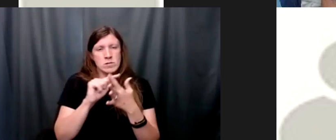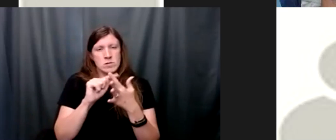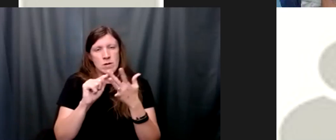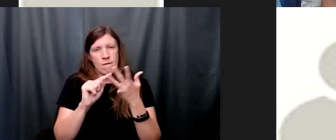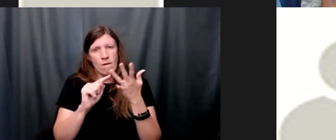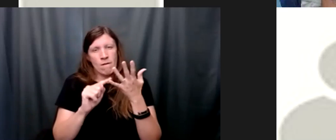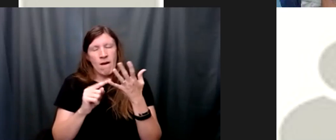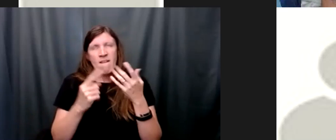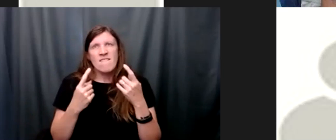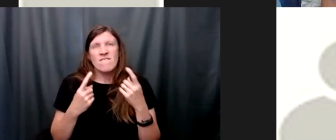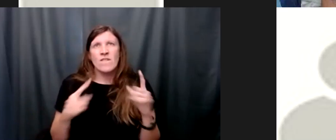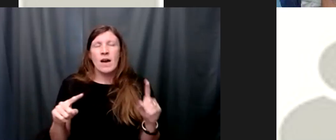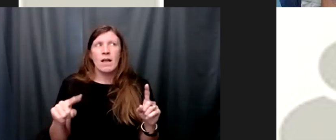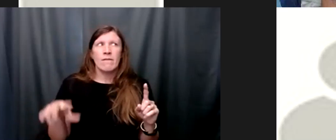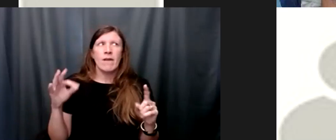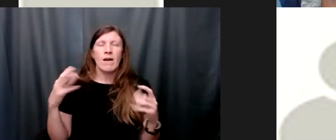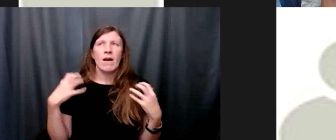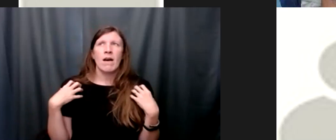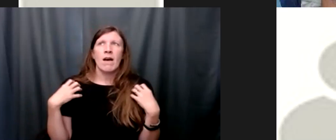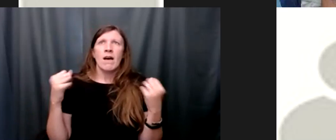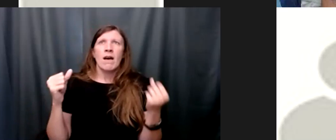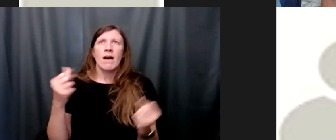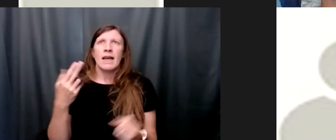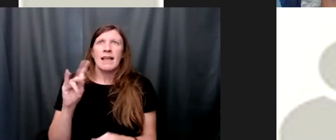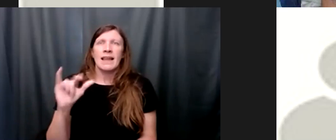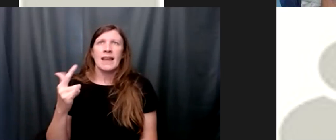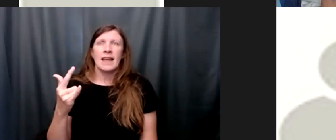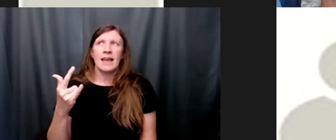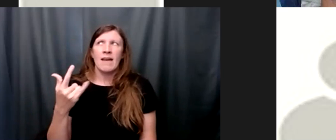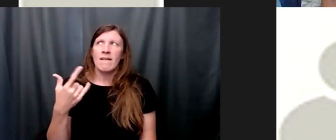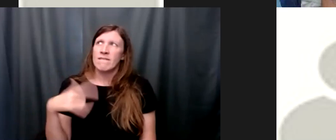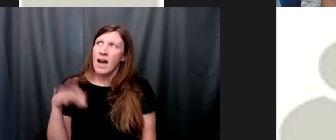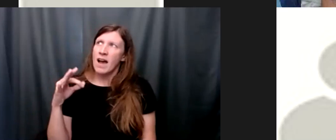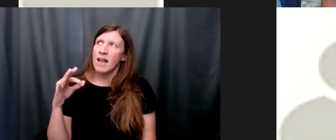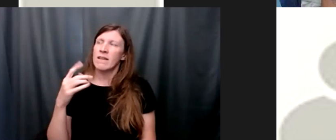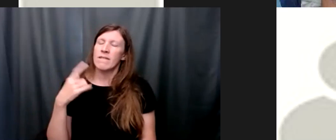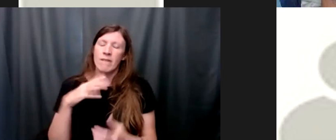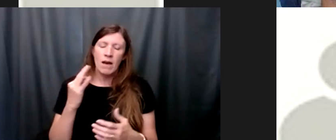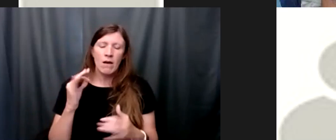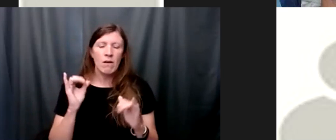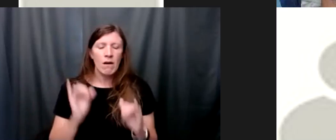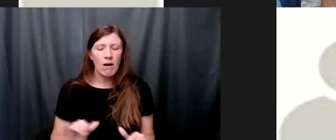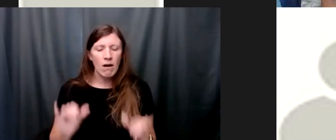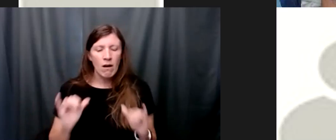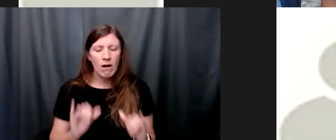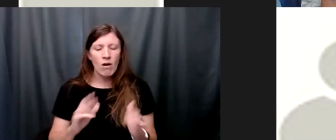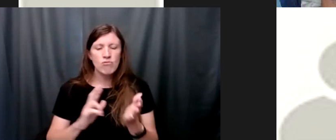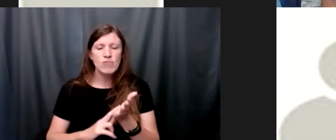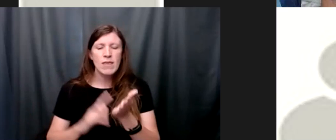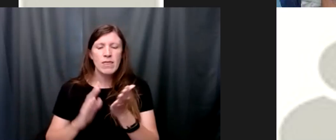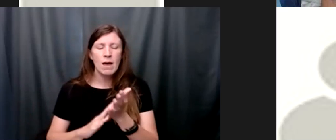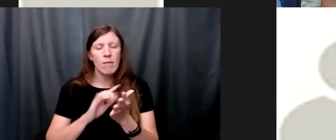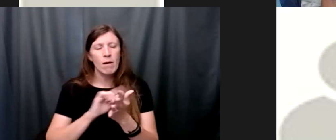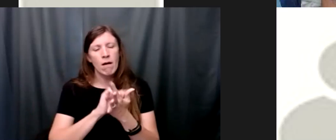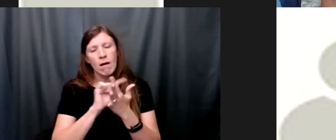healing that i found that's when i discovered the rhythm of working the steps the john burke referred to it as like learning